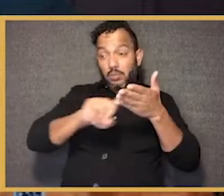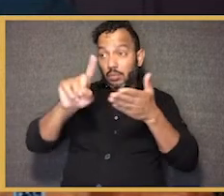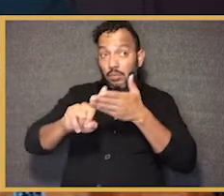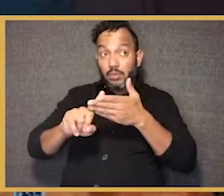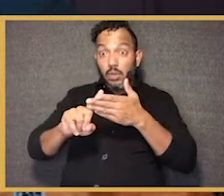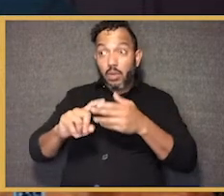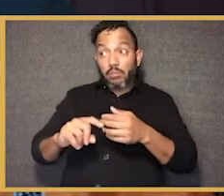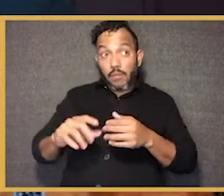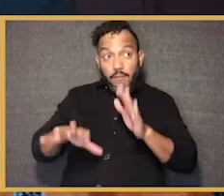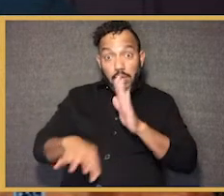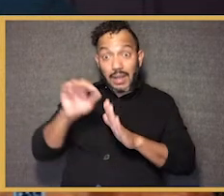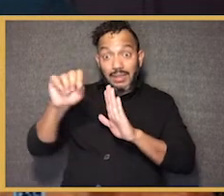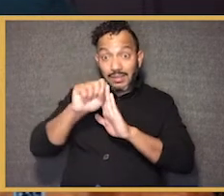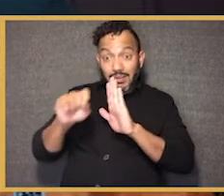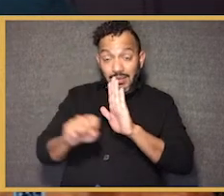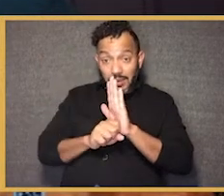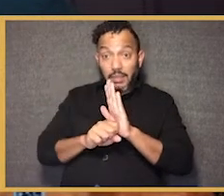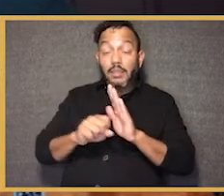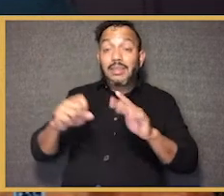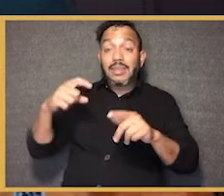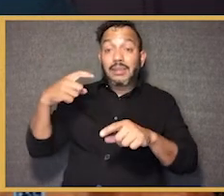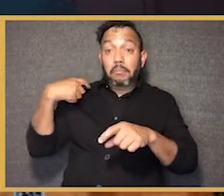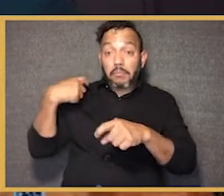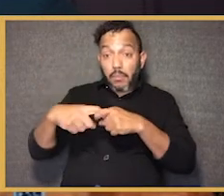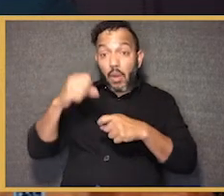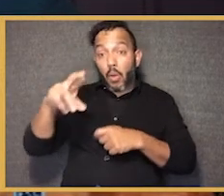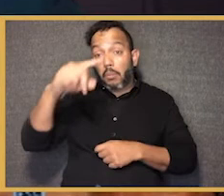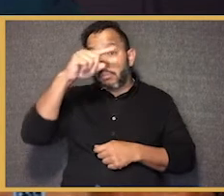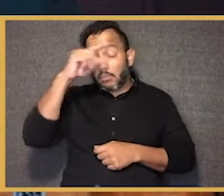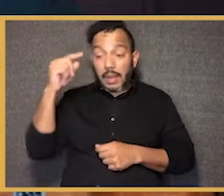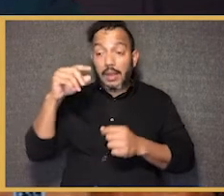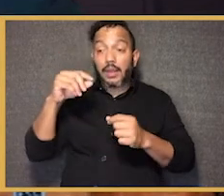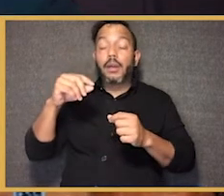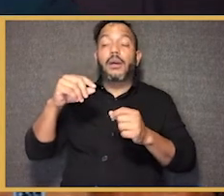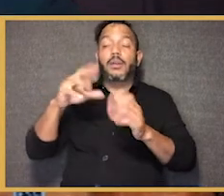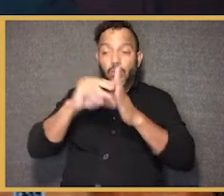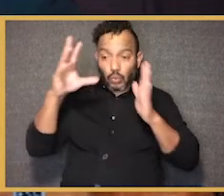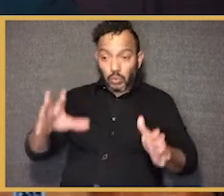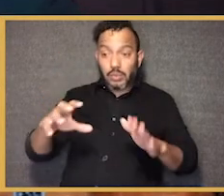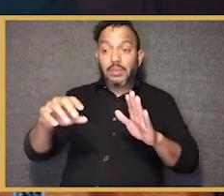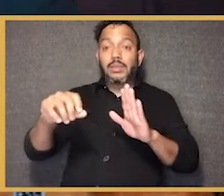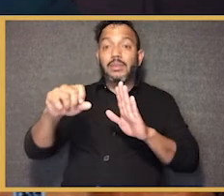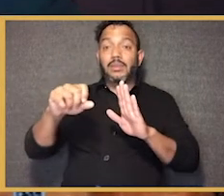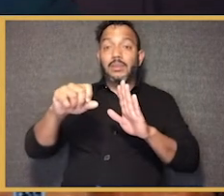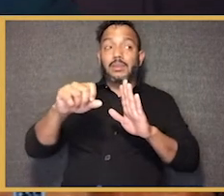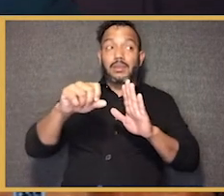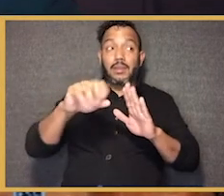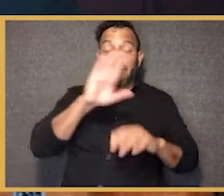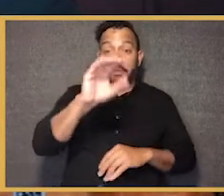the country, there's not a single state where the percentage of black and Latino students at their selective admission public colleges